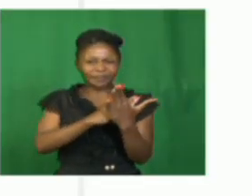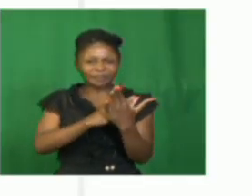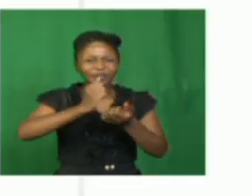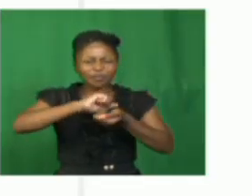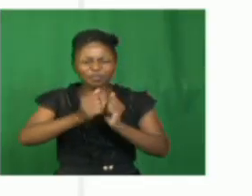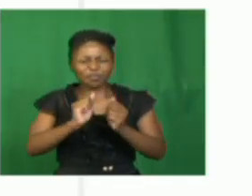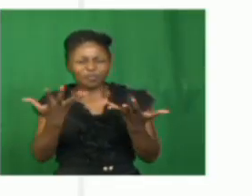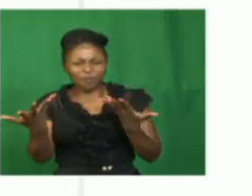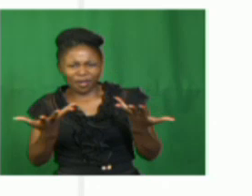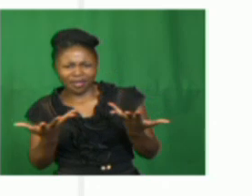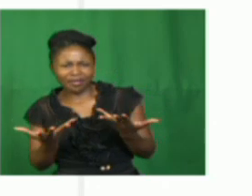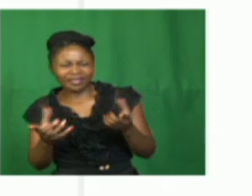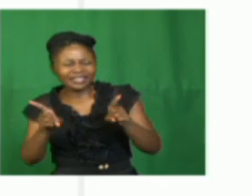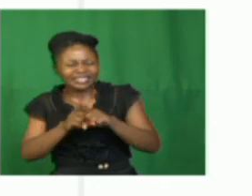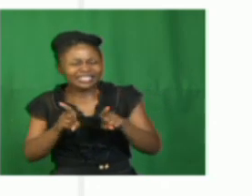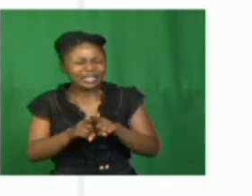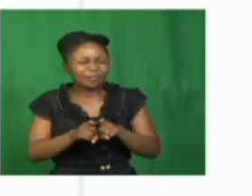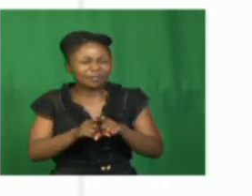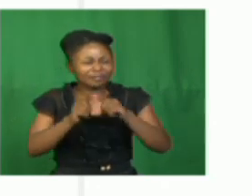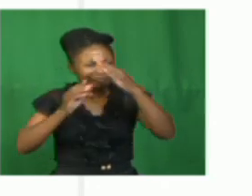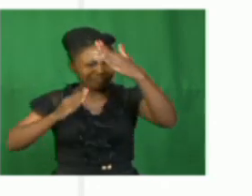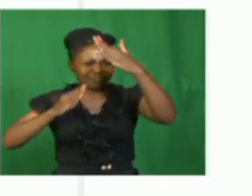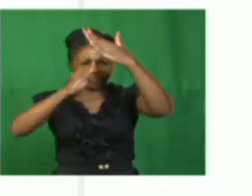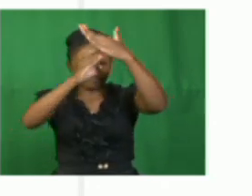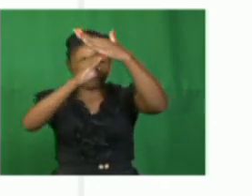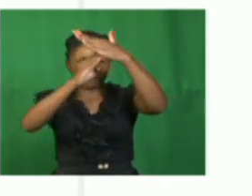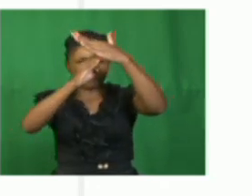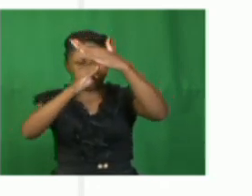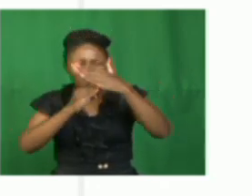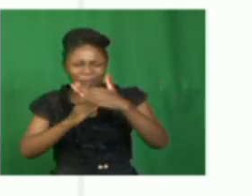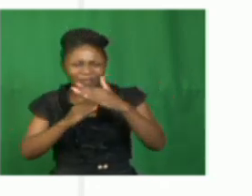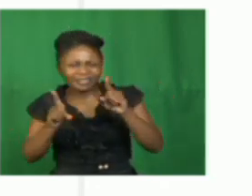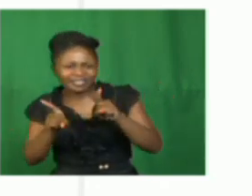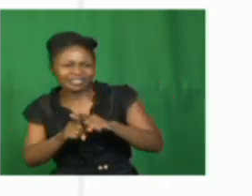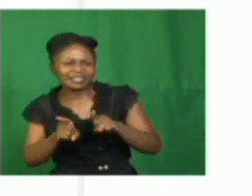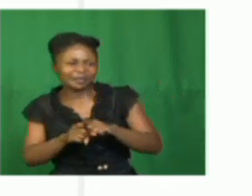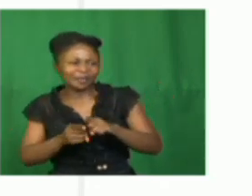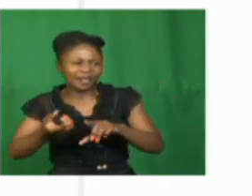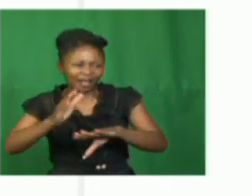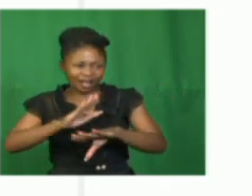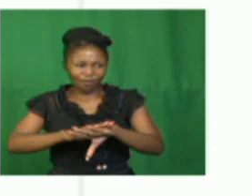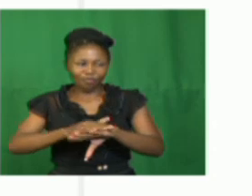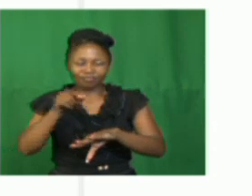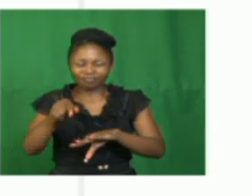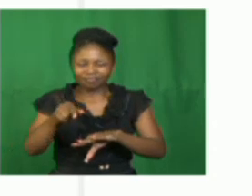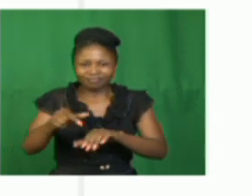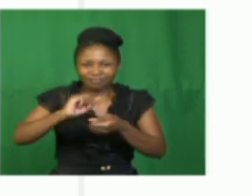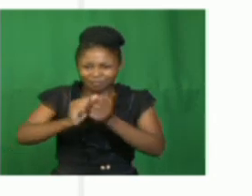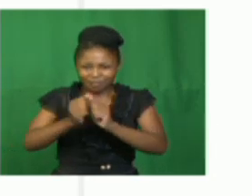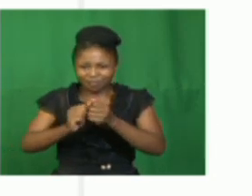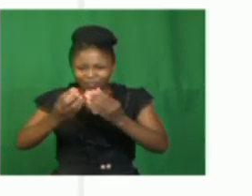complicates, up to the climax, and how the problem was